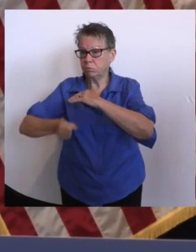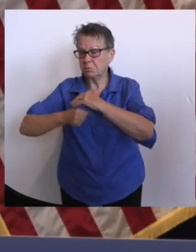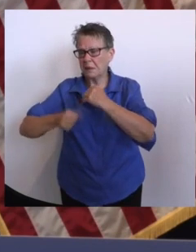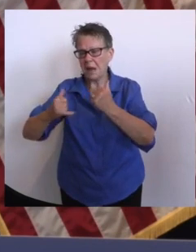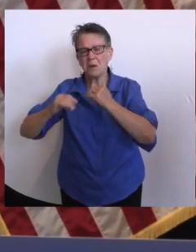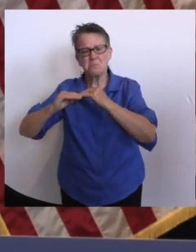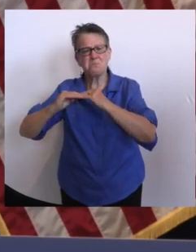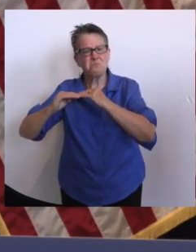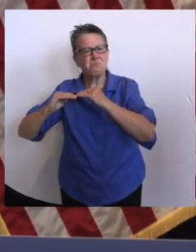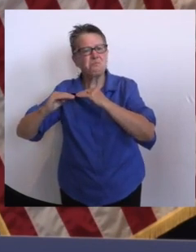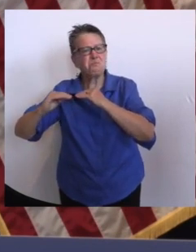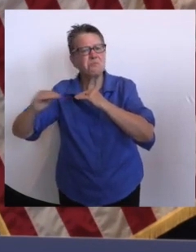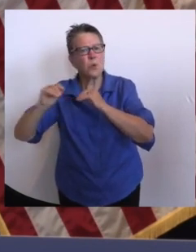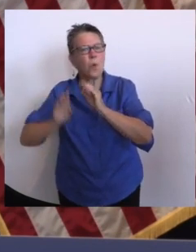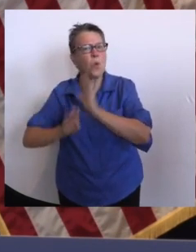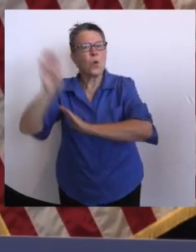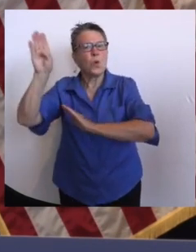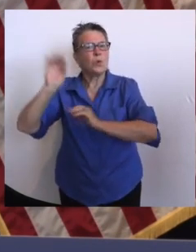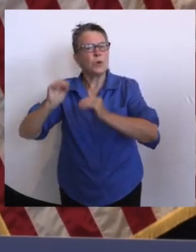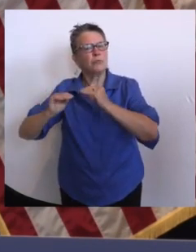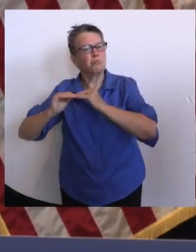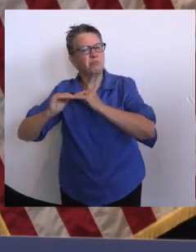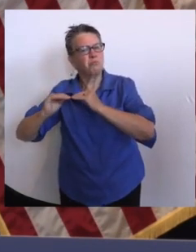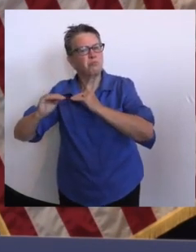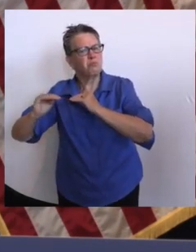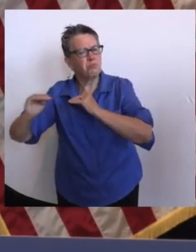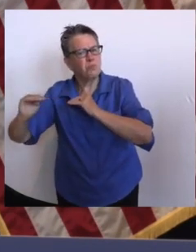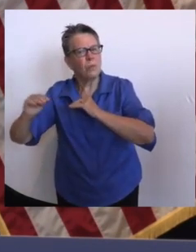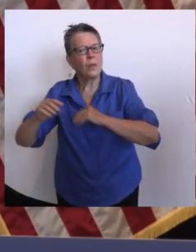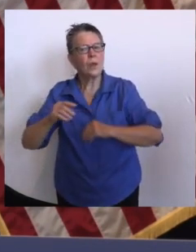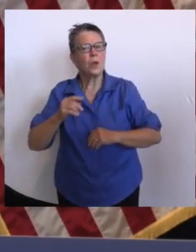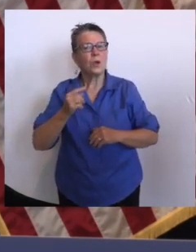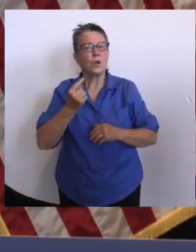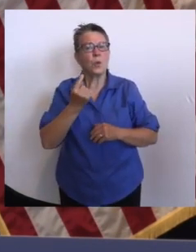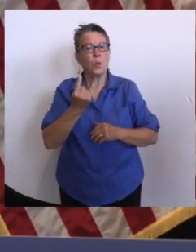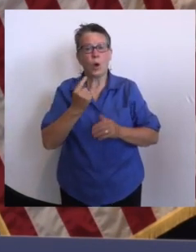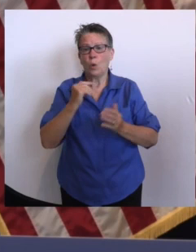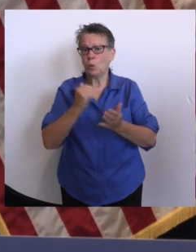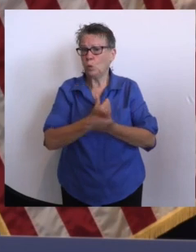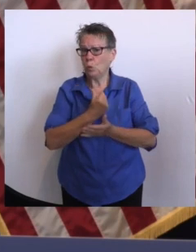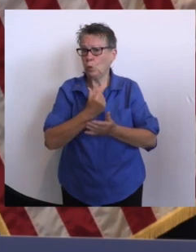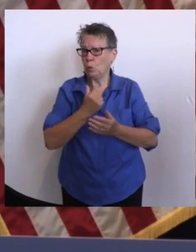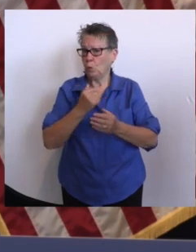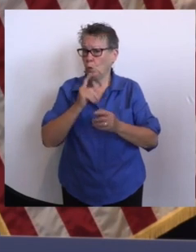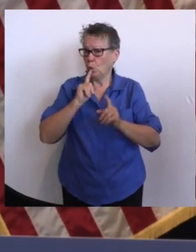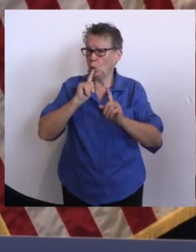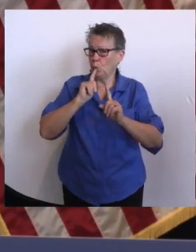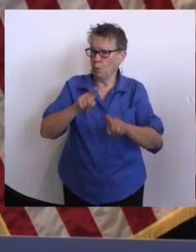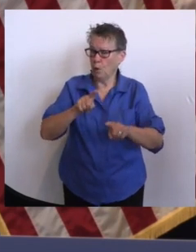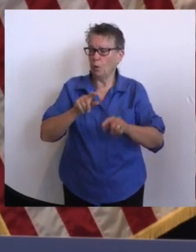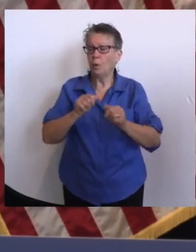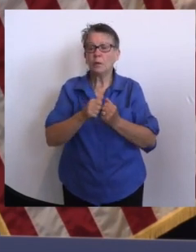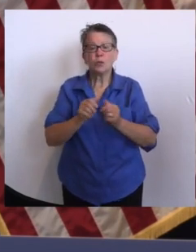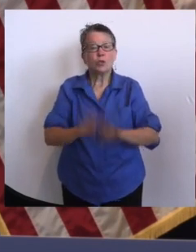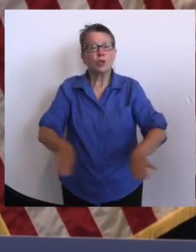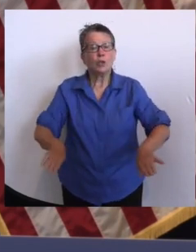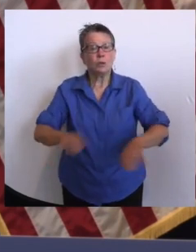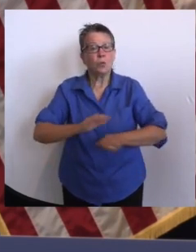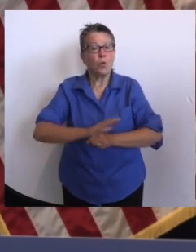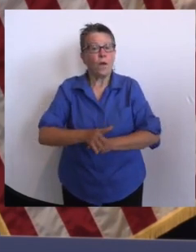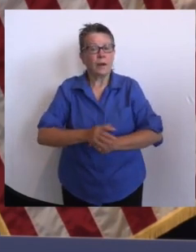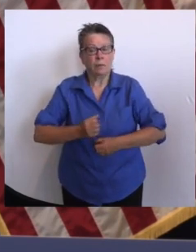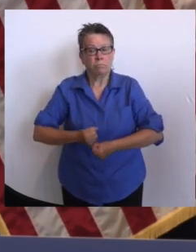our state. There has been one new report of multi-system inflammatory syndrome in children. There are 133 cumulative